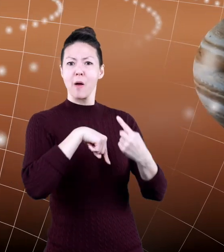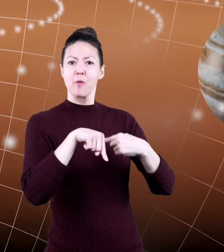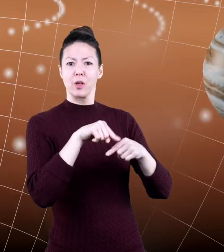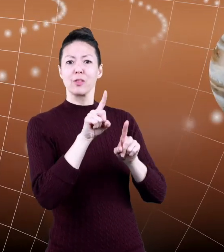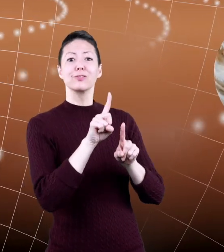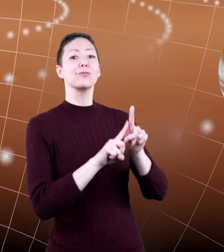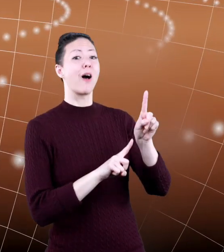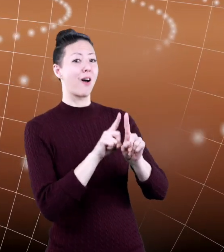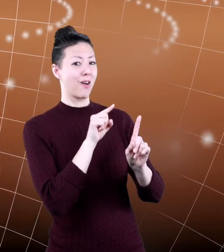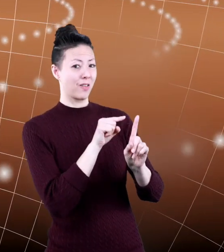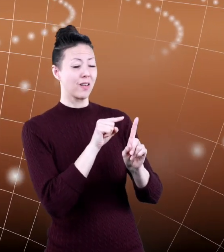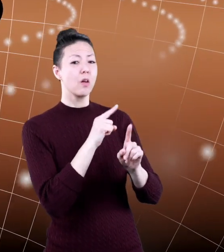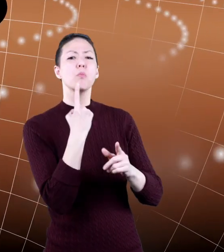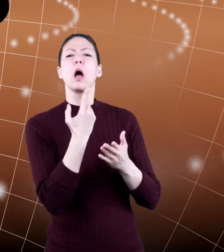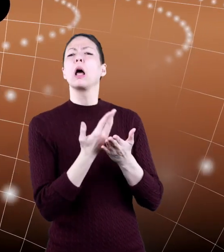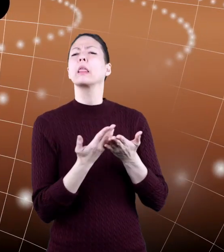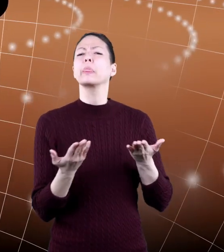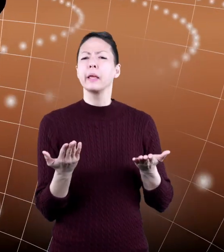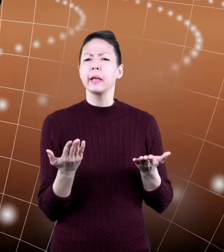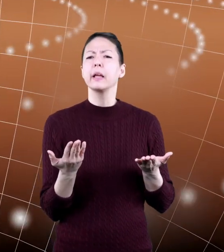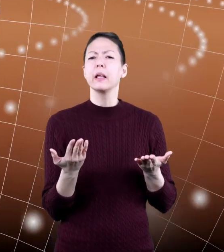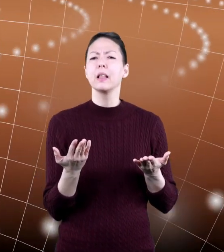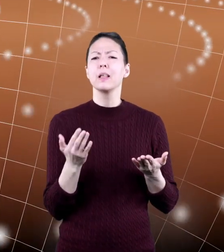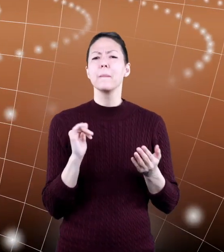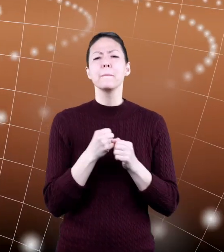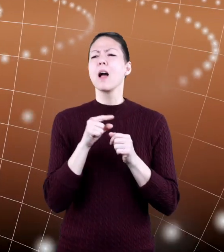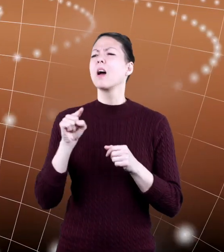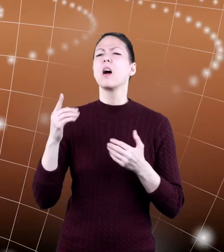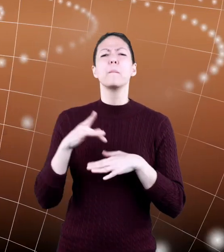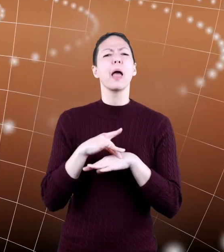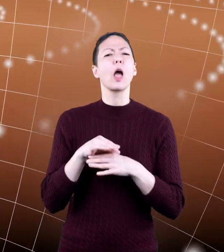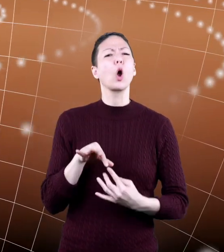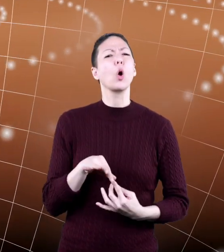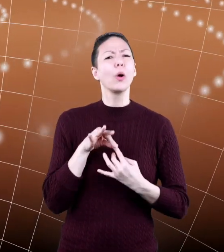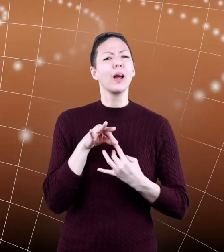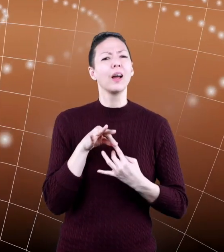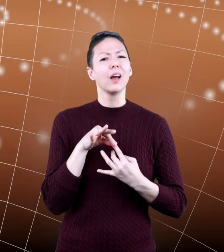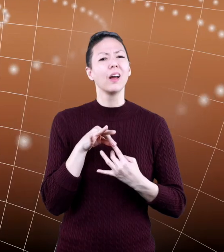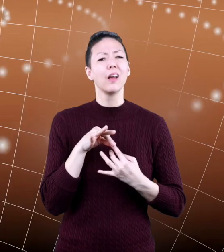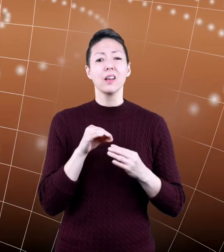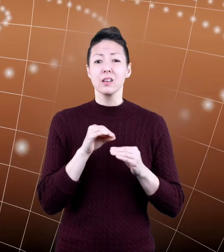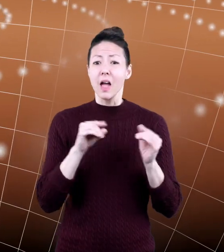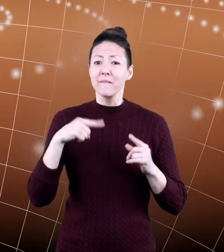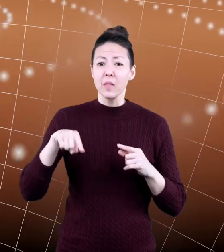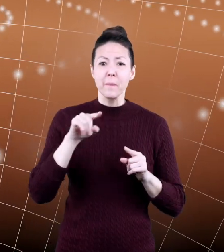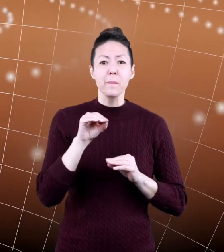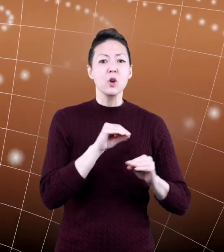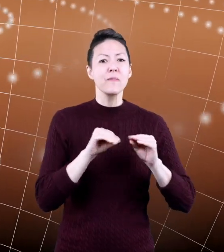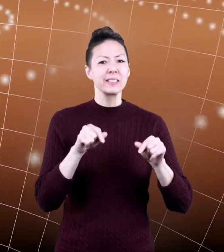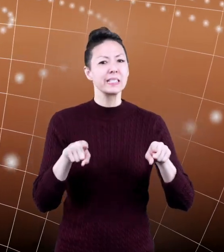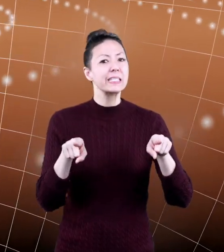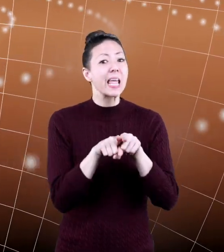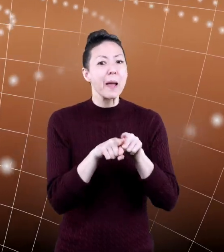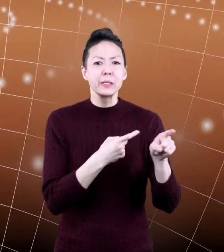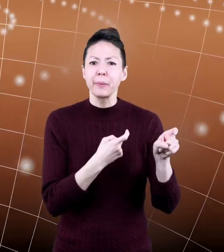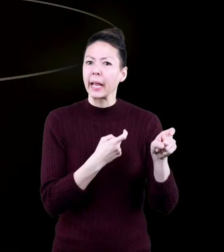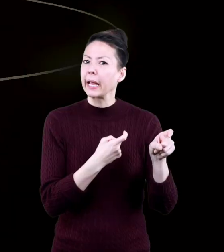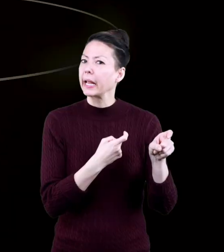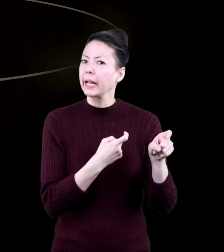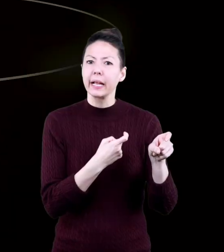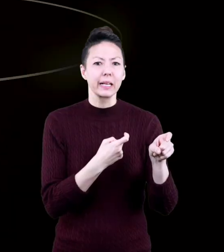that star. One thing that makes each of the planets unique is that none of them move at the same speed.